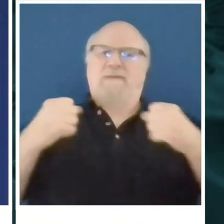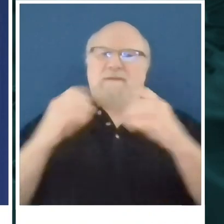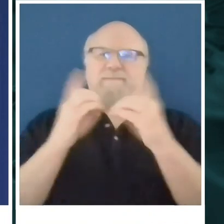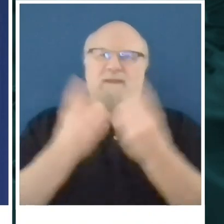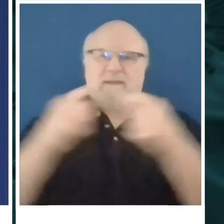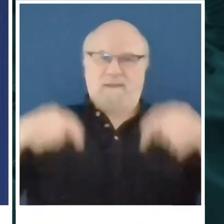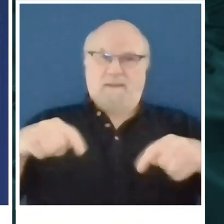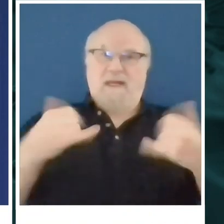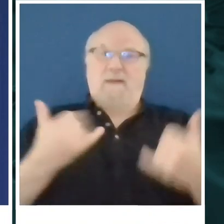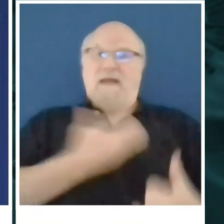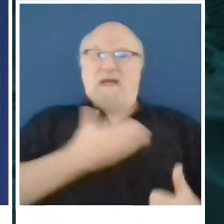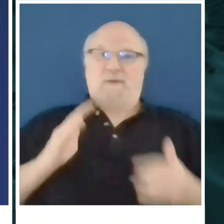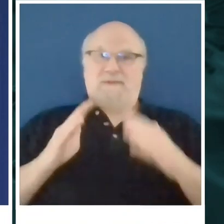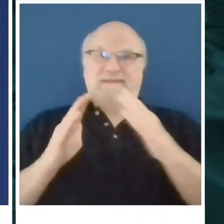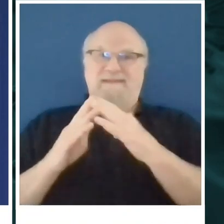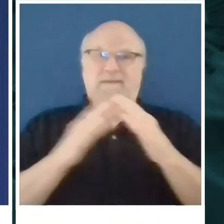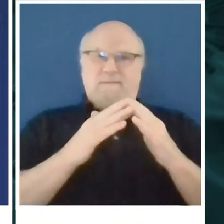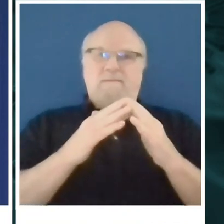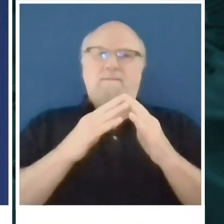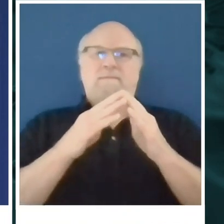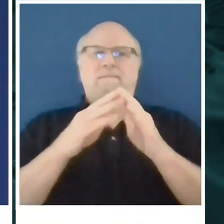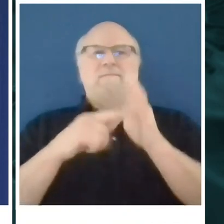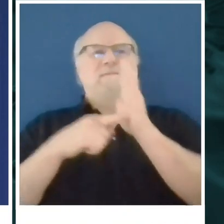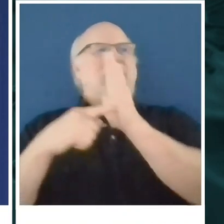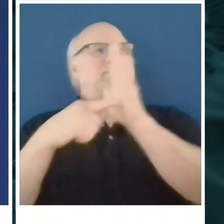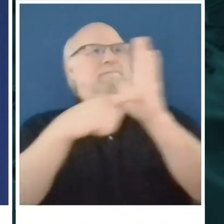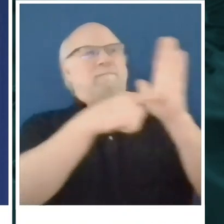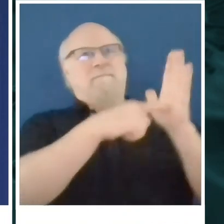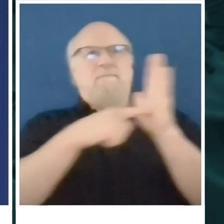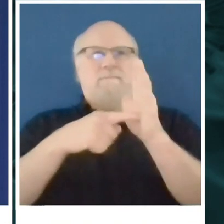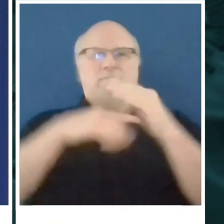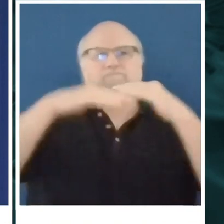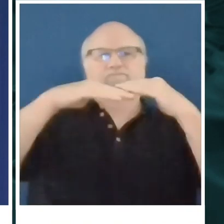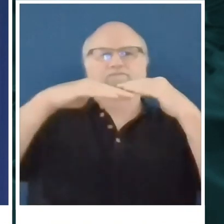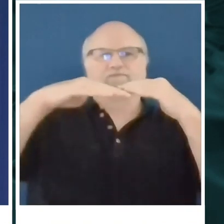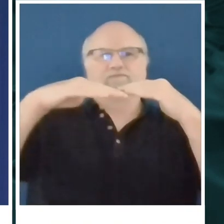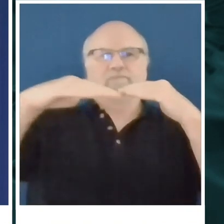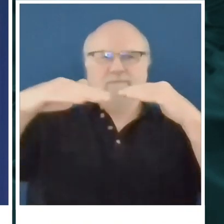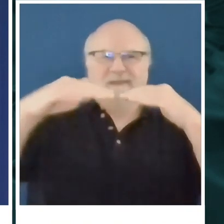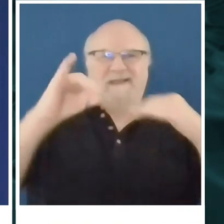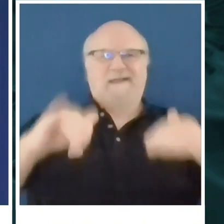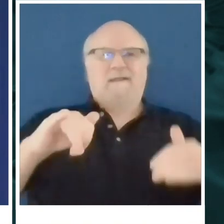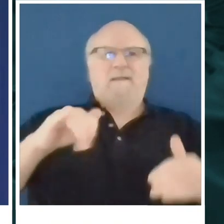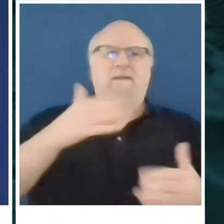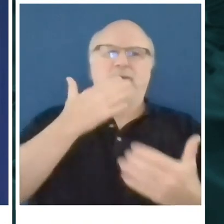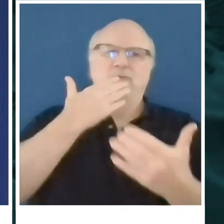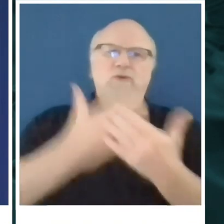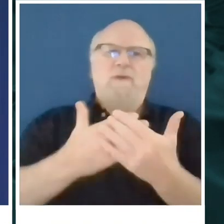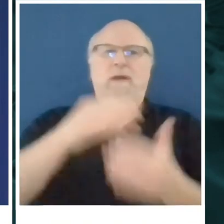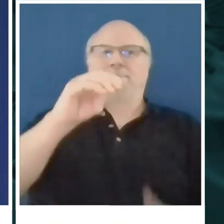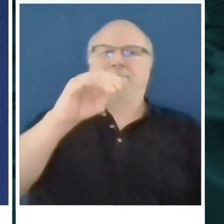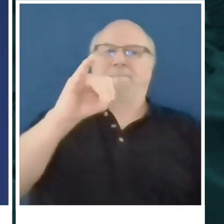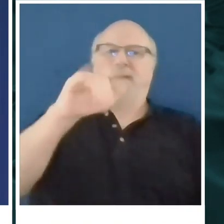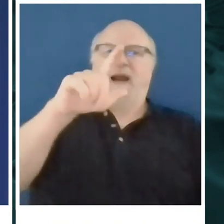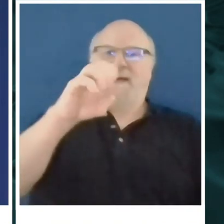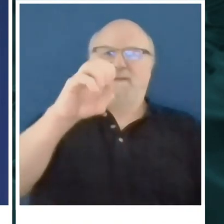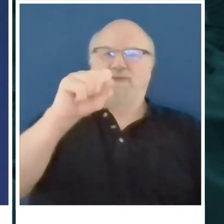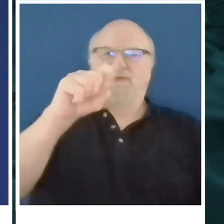of an area that's flattening the curve and meeting certain milestones to begin to reopen at some point in the near term.